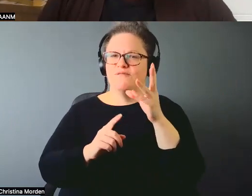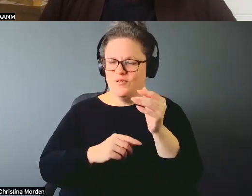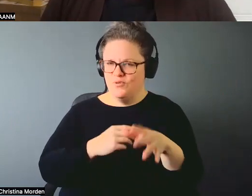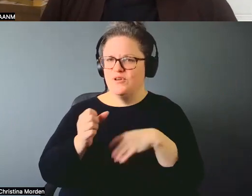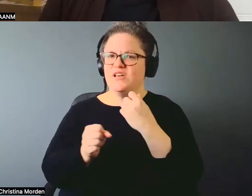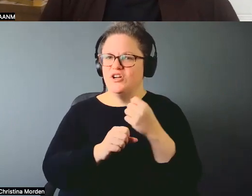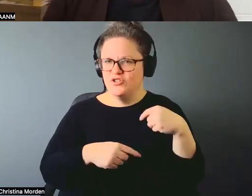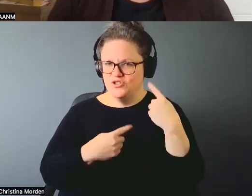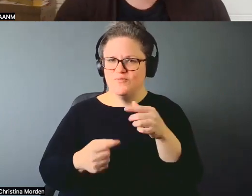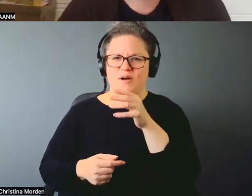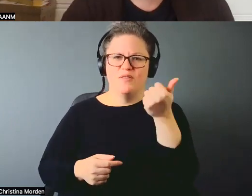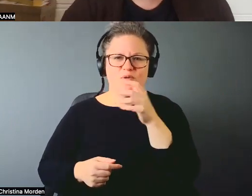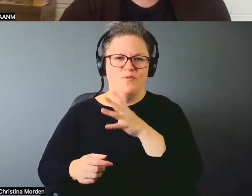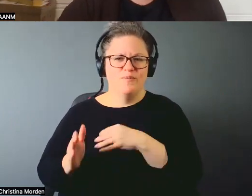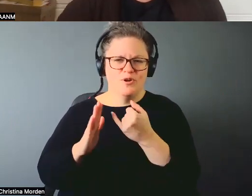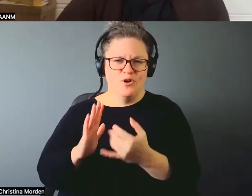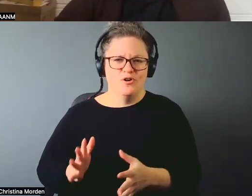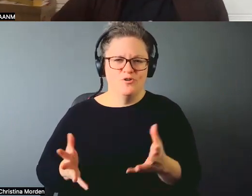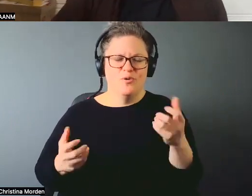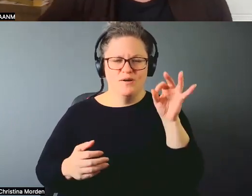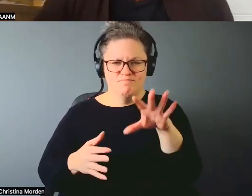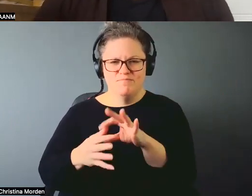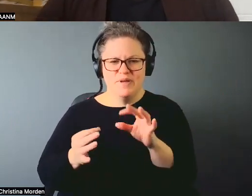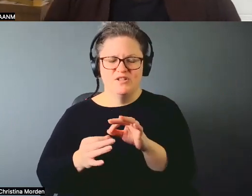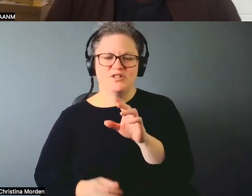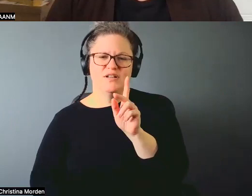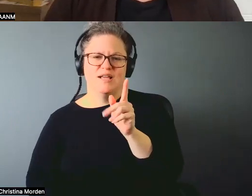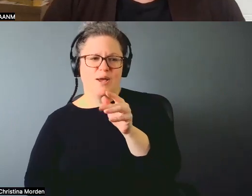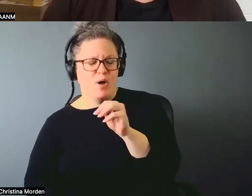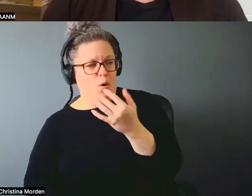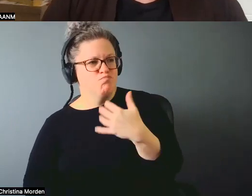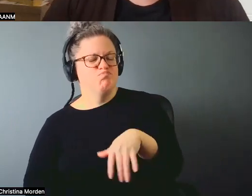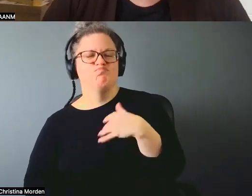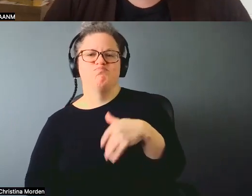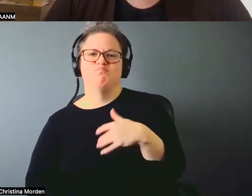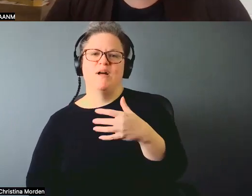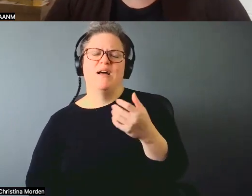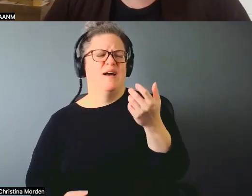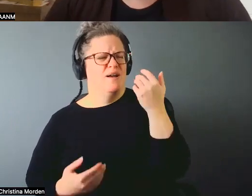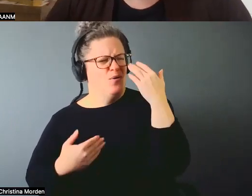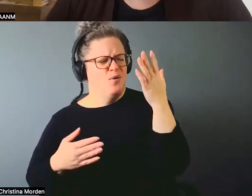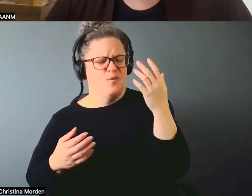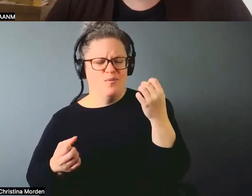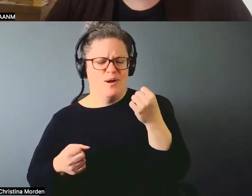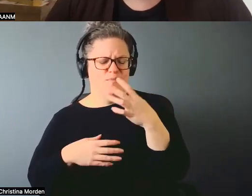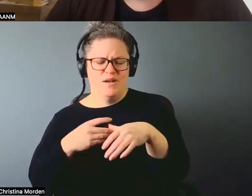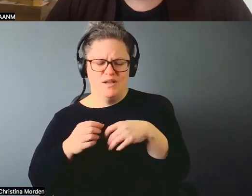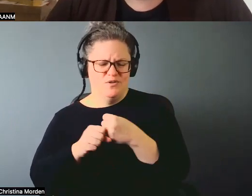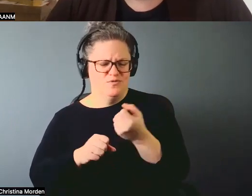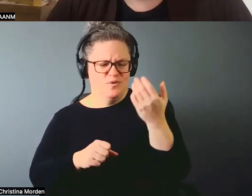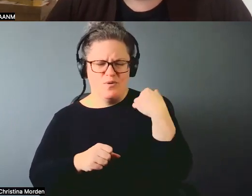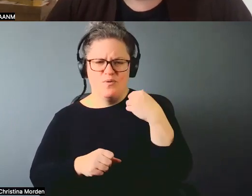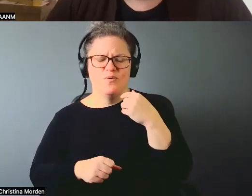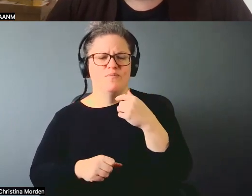so I just wanted to mention that. I. Oh, my gosh, I don't know how many years ago now, but I, I created